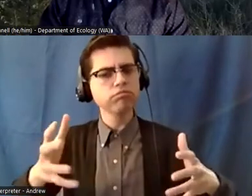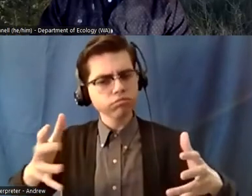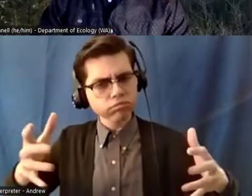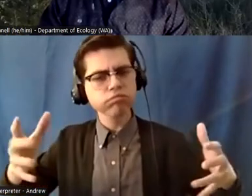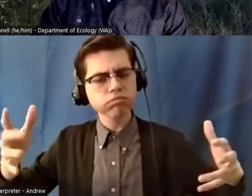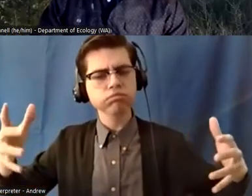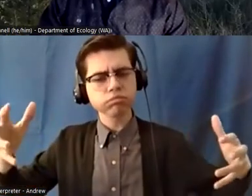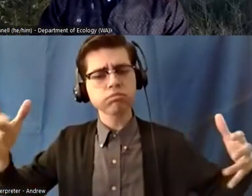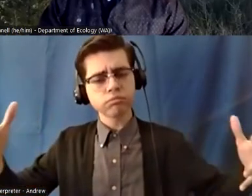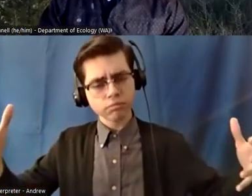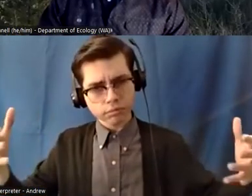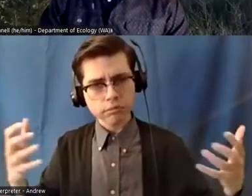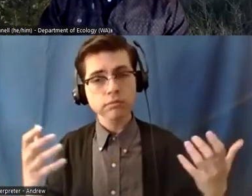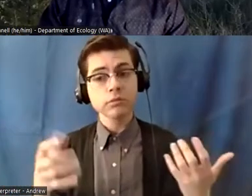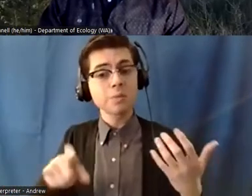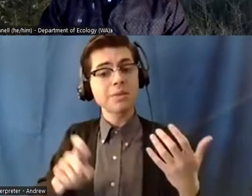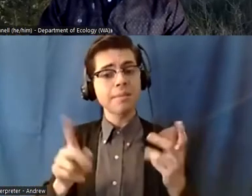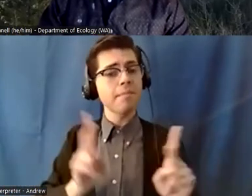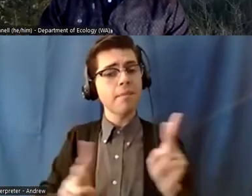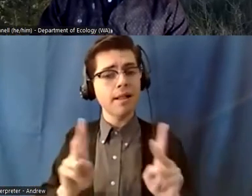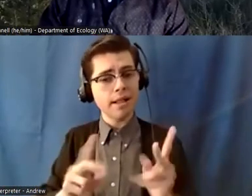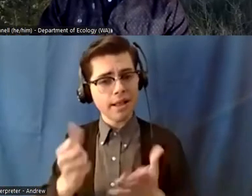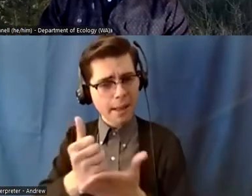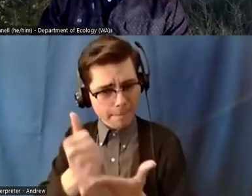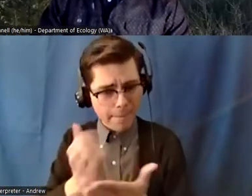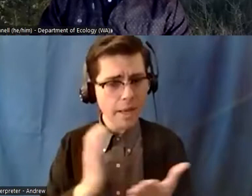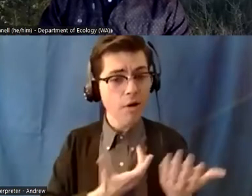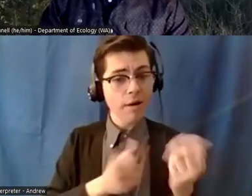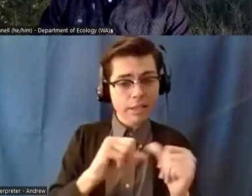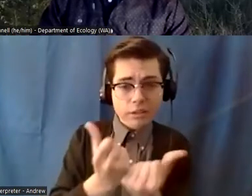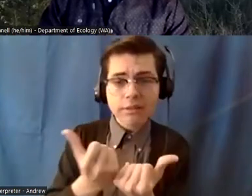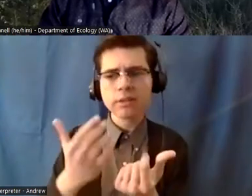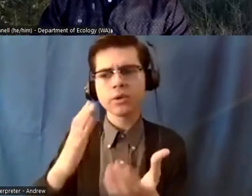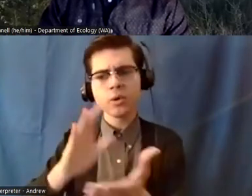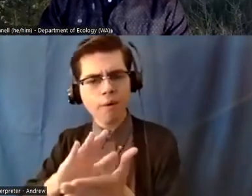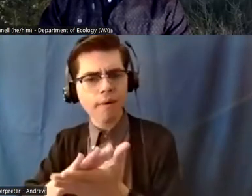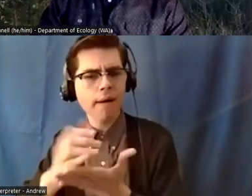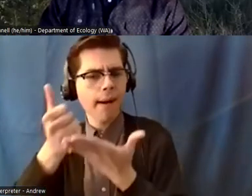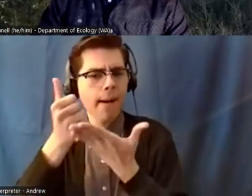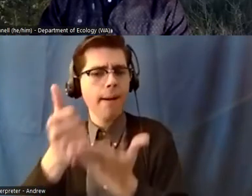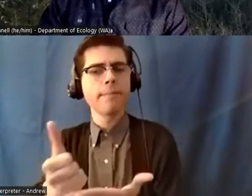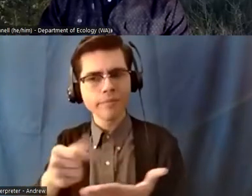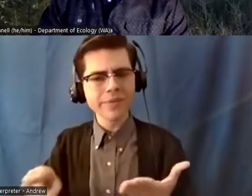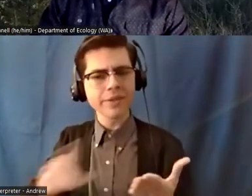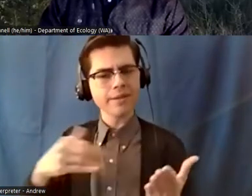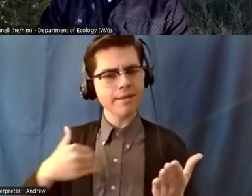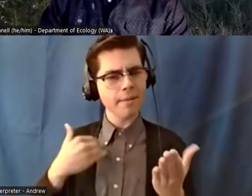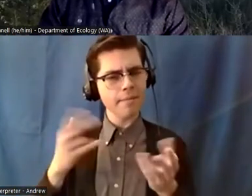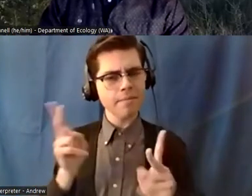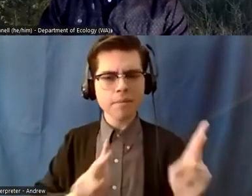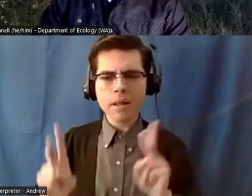our agencies and academia to help raise young people that are